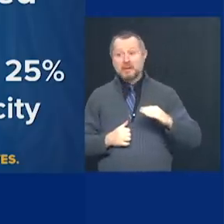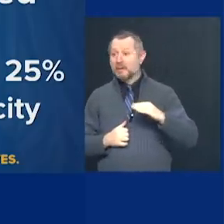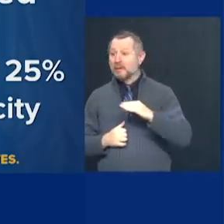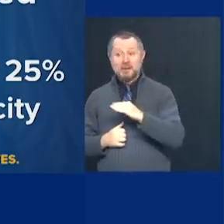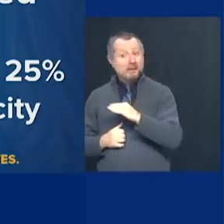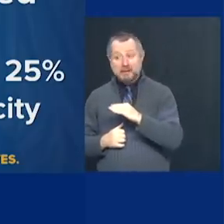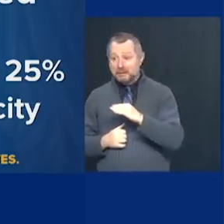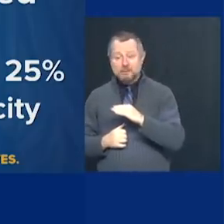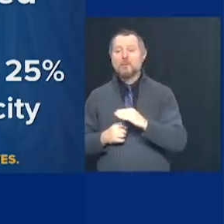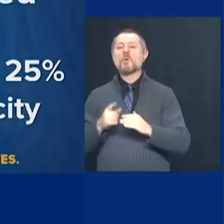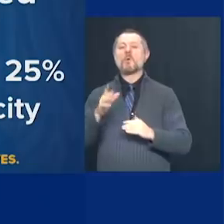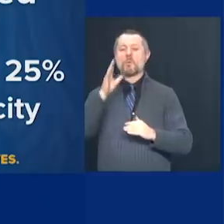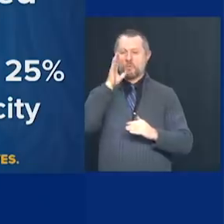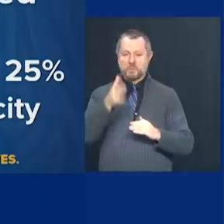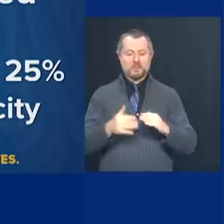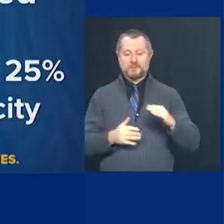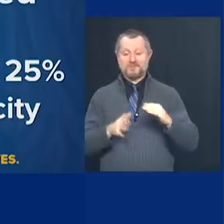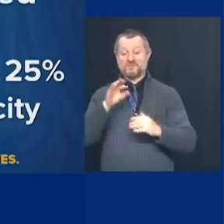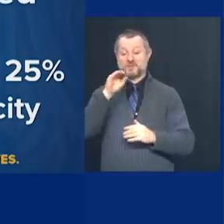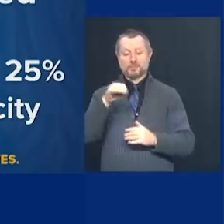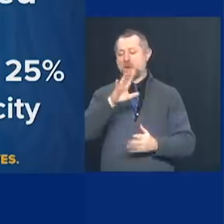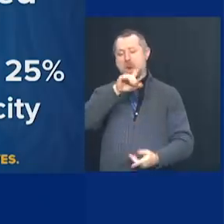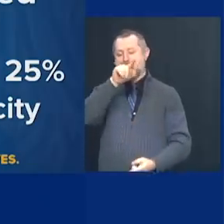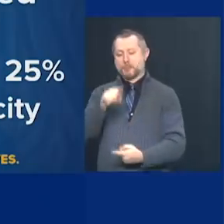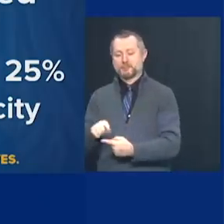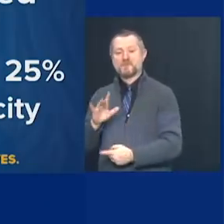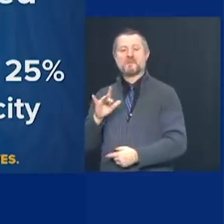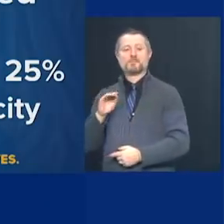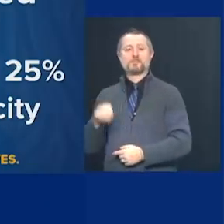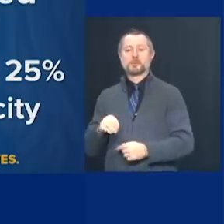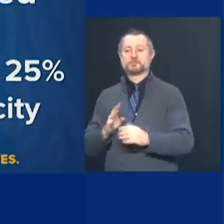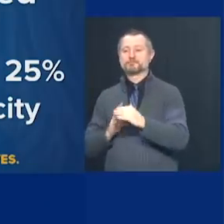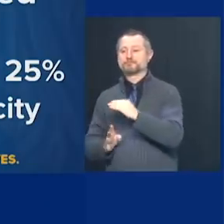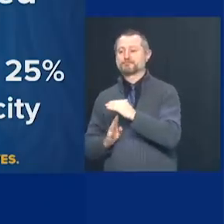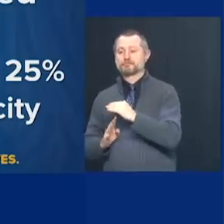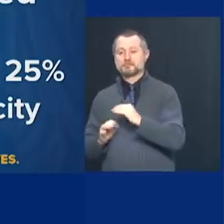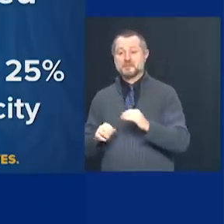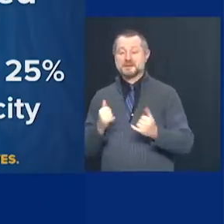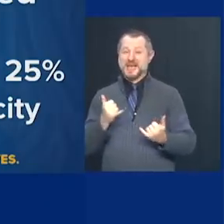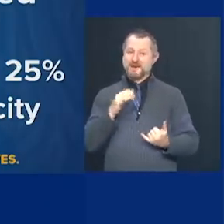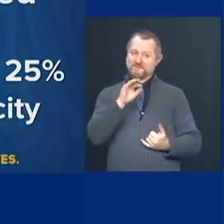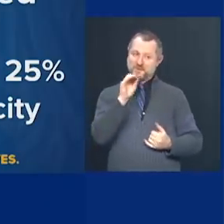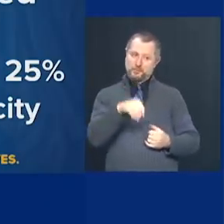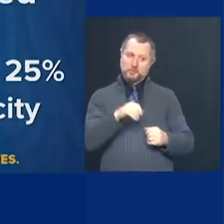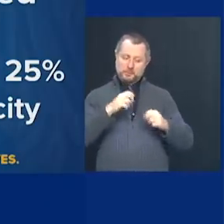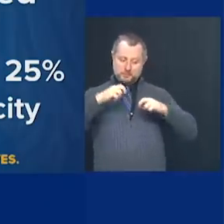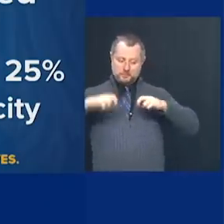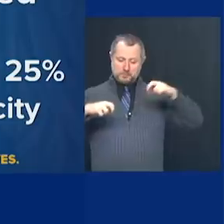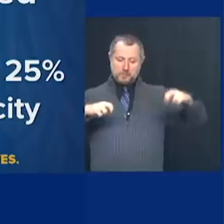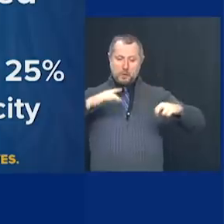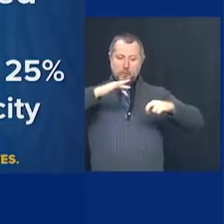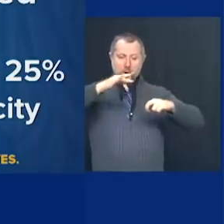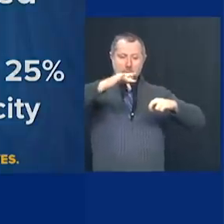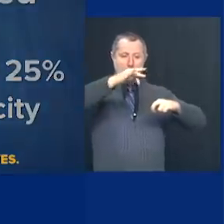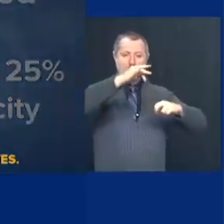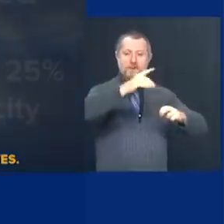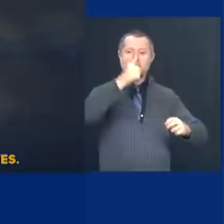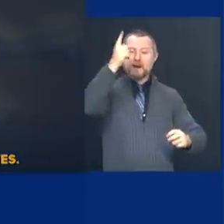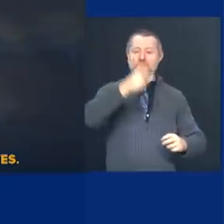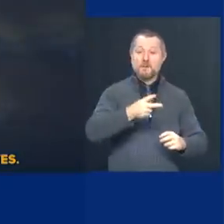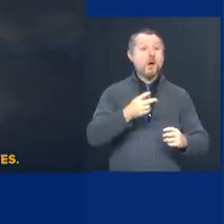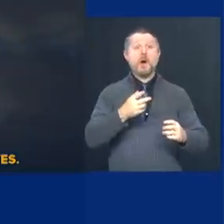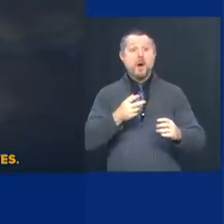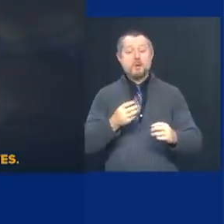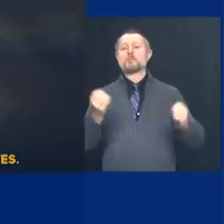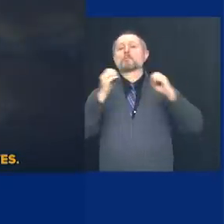dining. We're going to go to 25%. Uh, we have zones that are called orange zones where it's already closed. That wouldn't apply